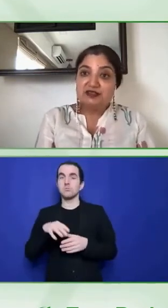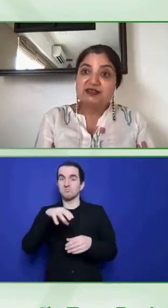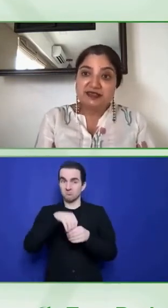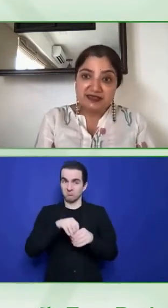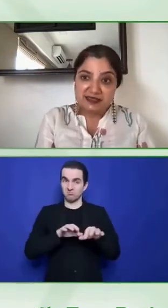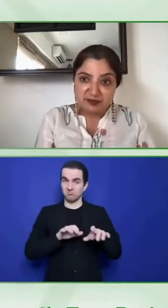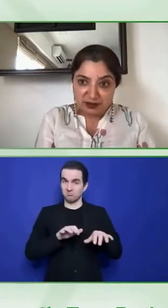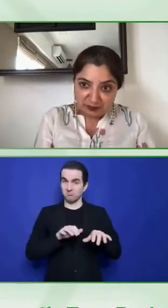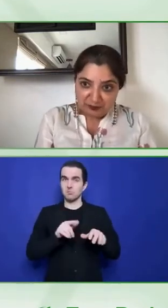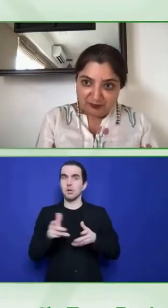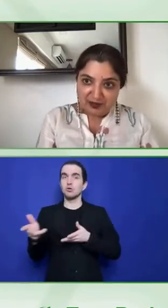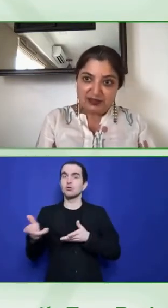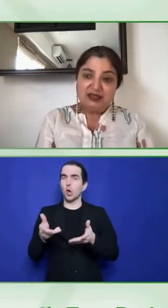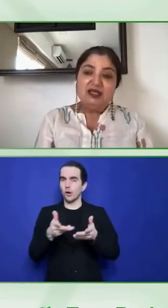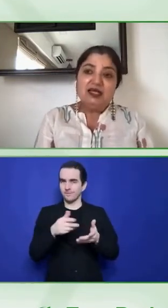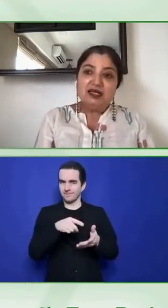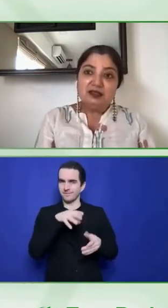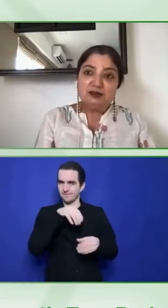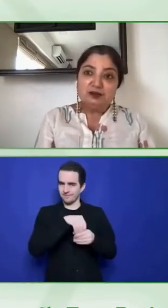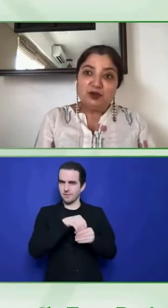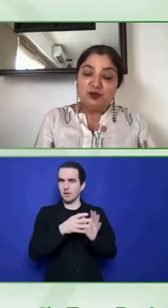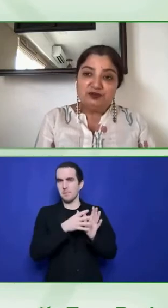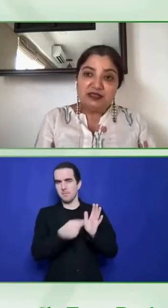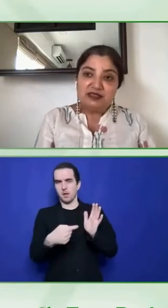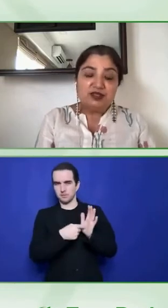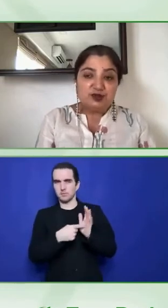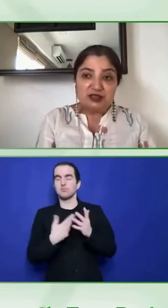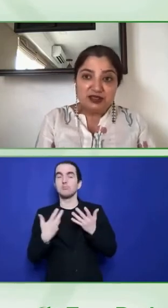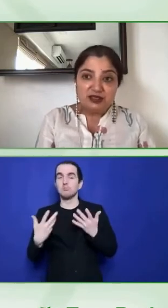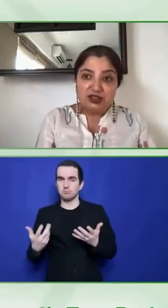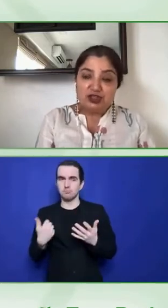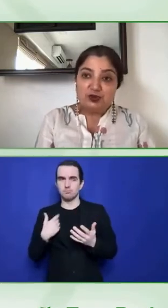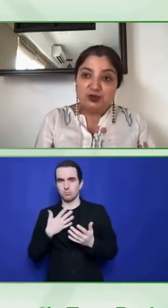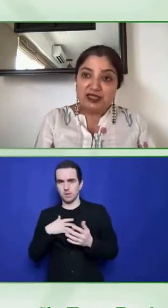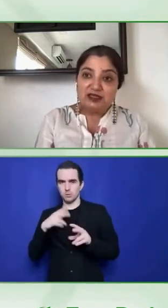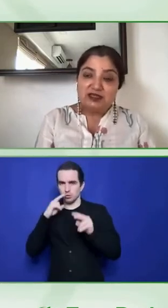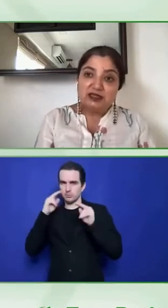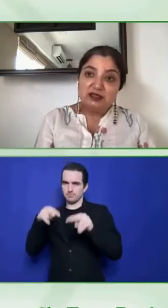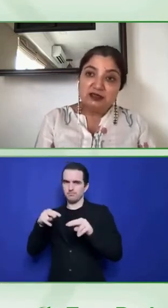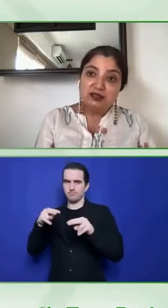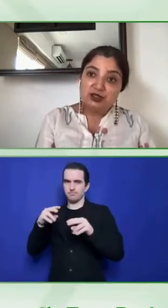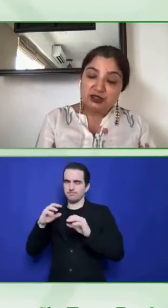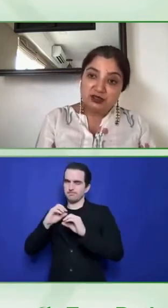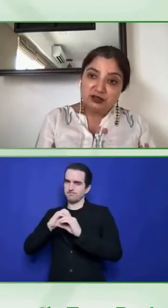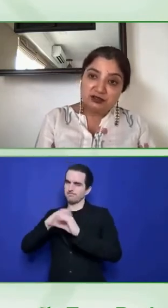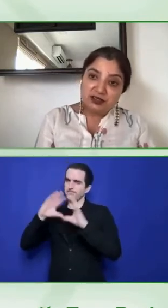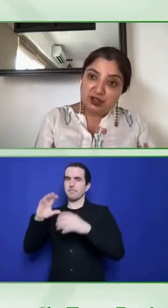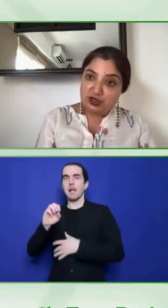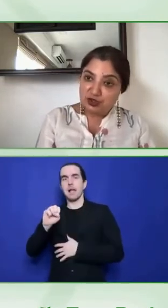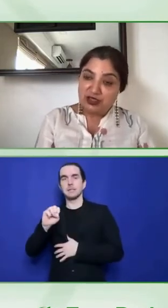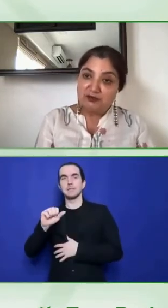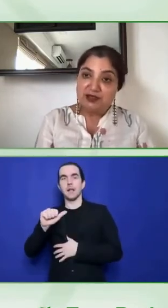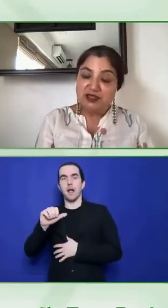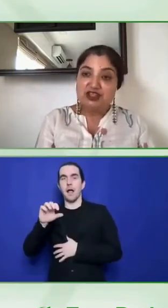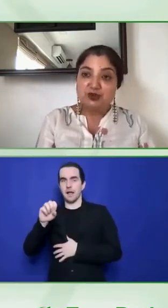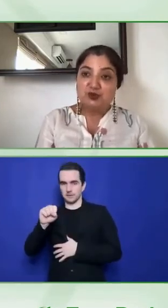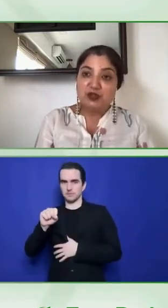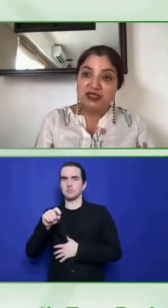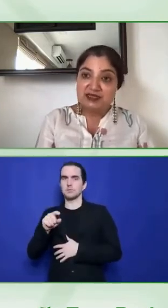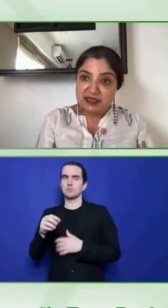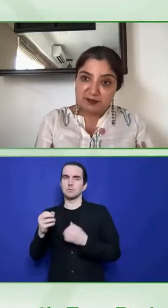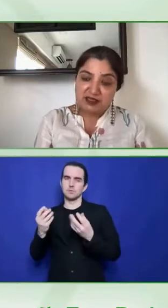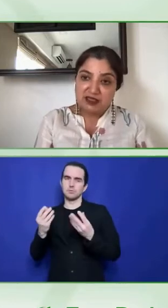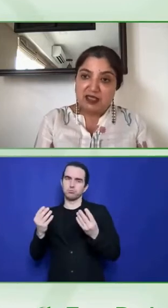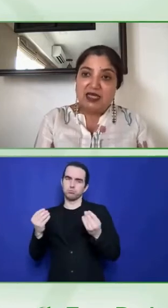and a lot of it is inaccessible. All of us are struggling to get digital technology companies